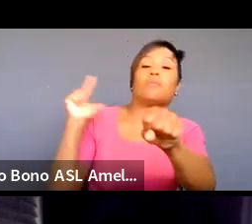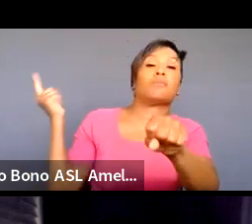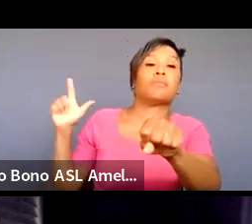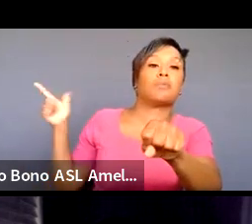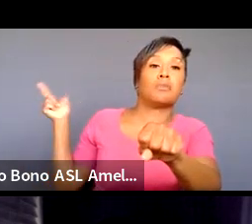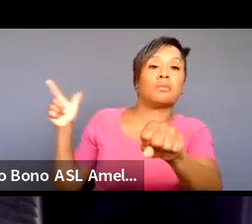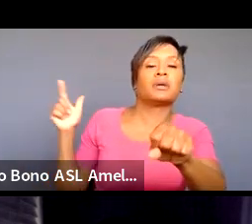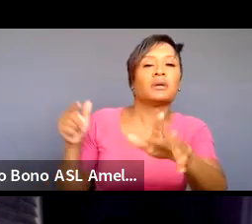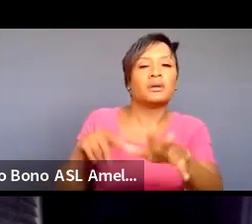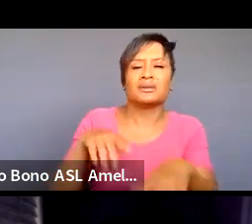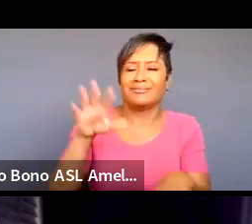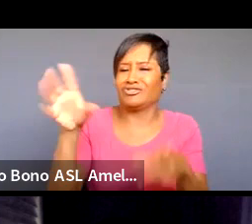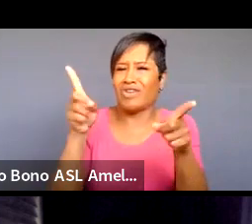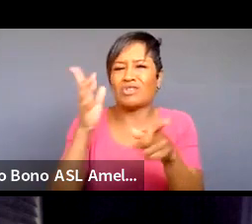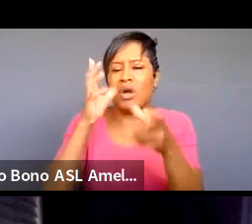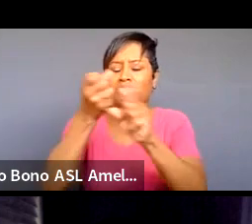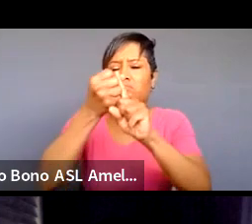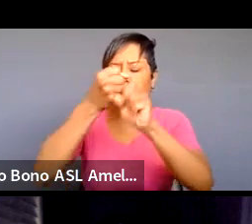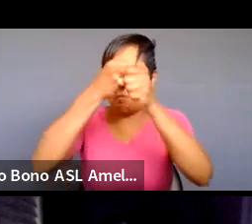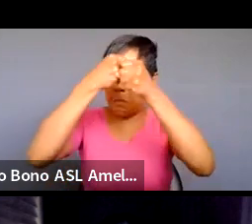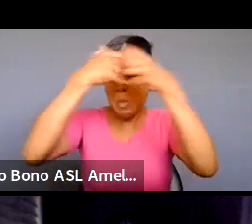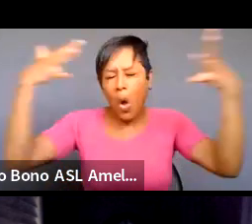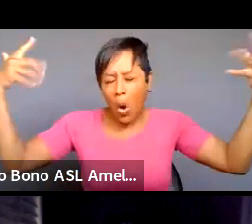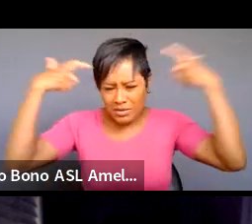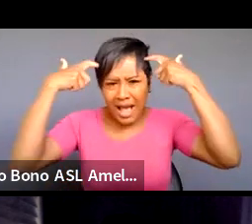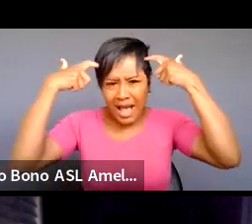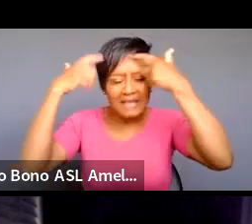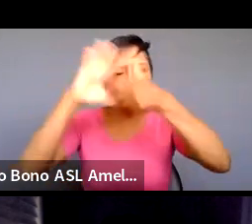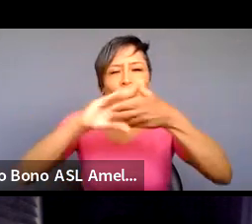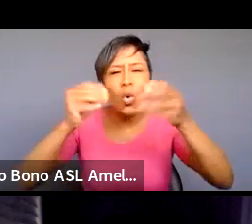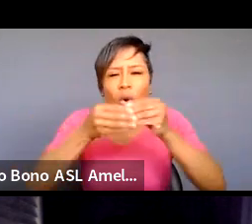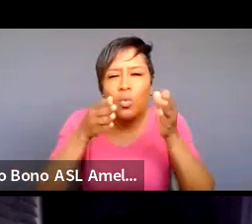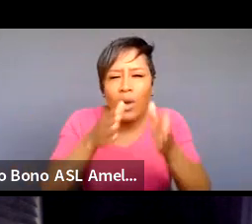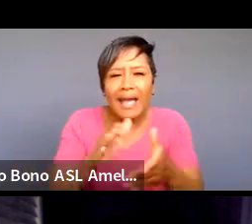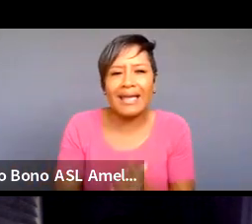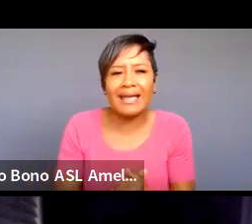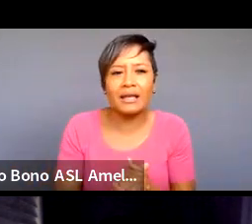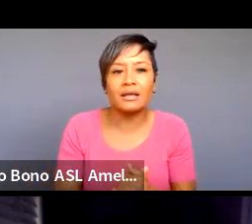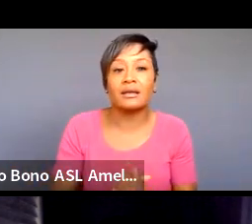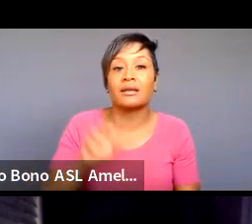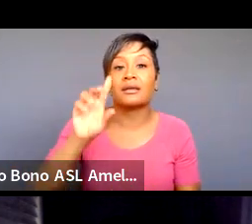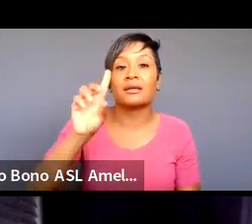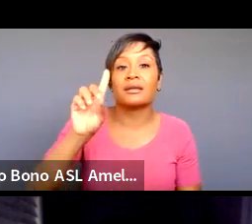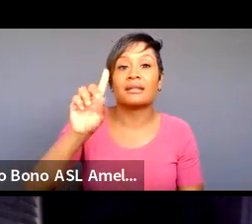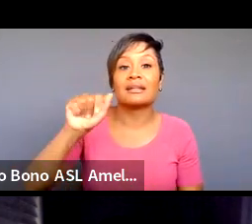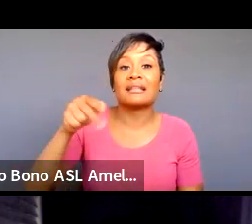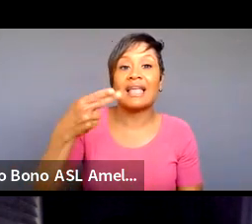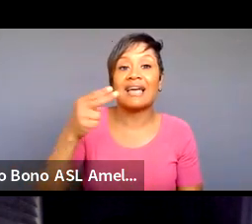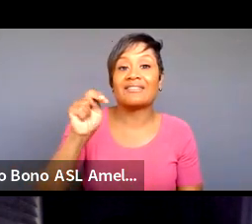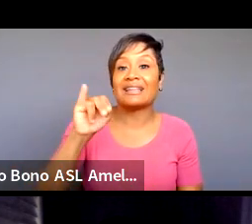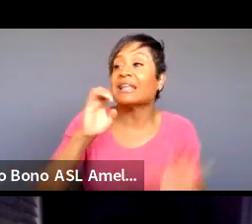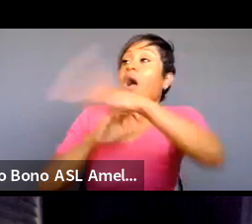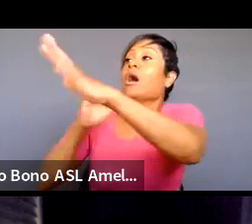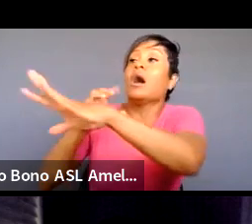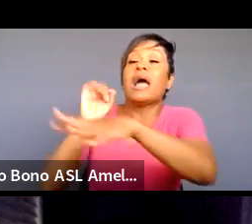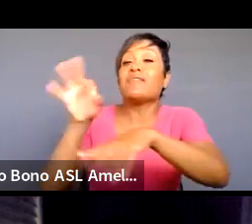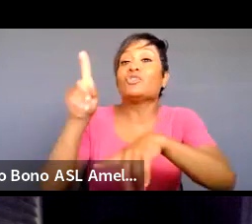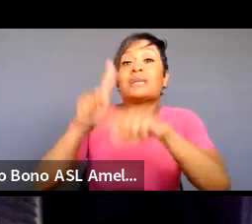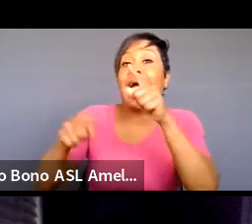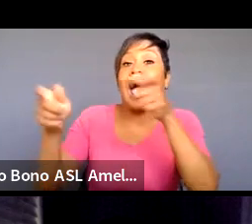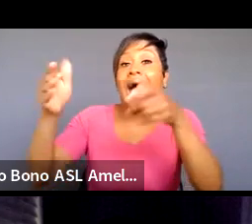expand the vehicle in which you use to tell the story um so hire a director yeah or if you can't hire a dramaturg